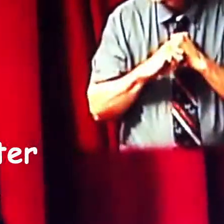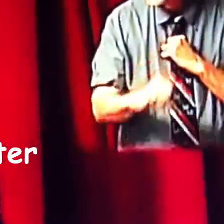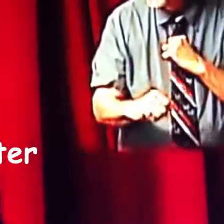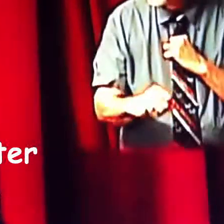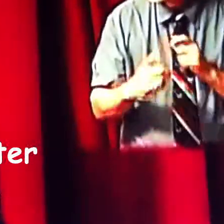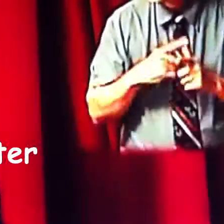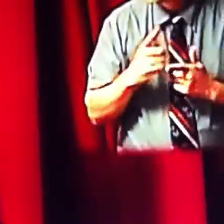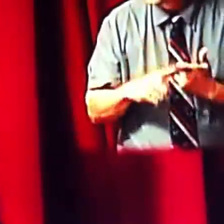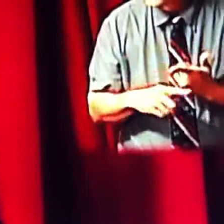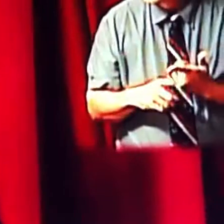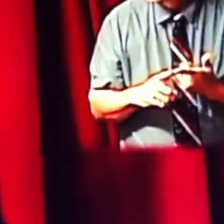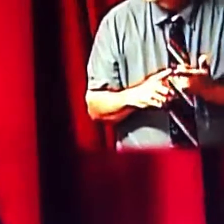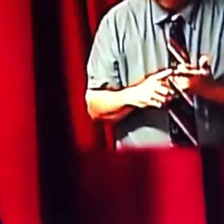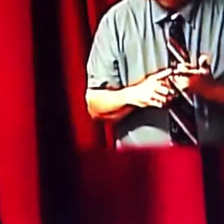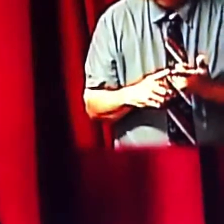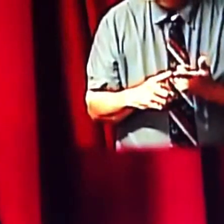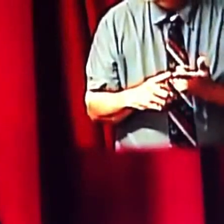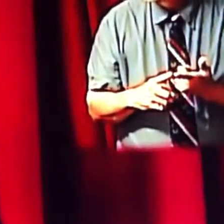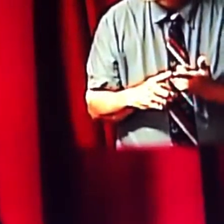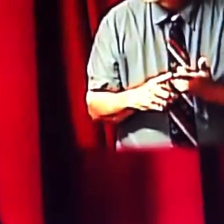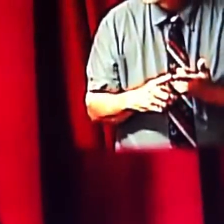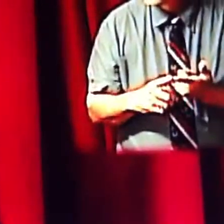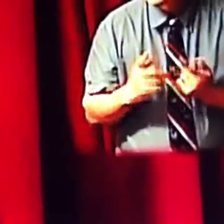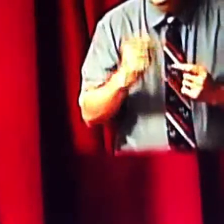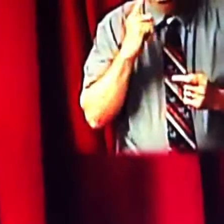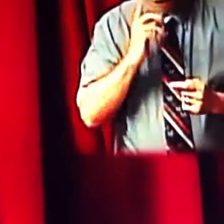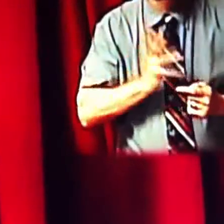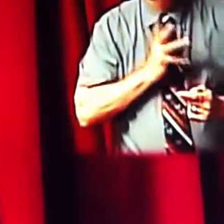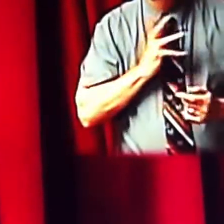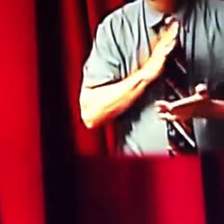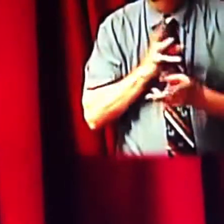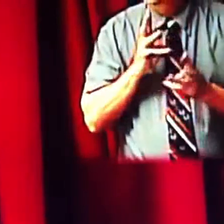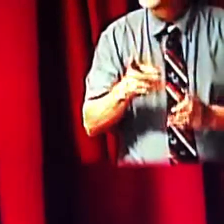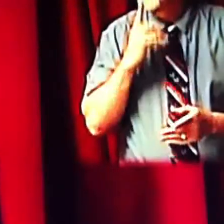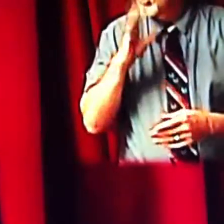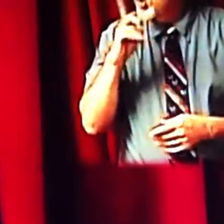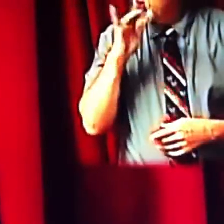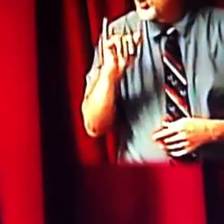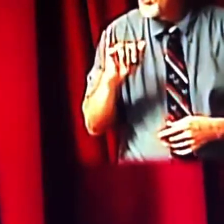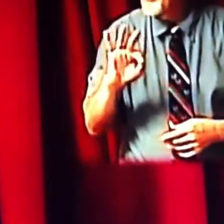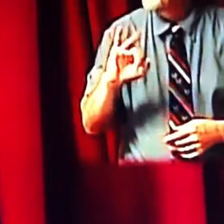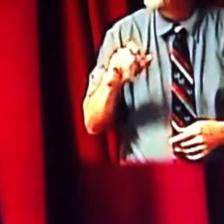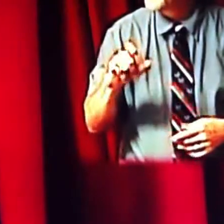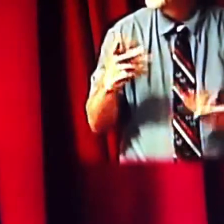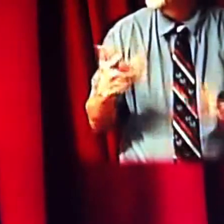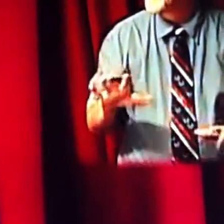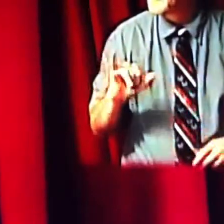I'm trying to think of a diplomatic way to put it, that it's going to look like the fix was in.